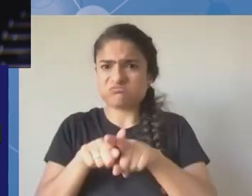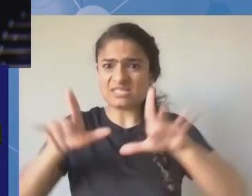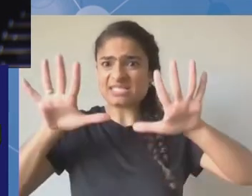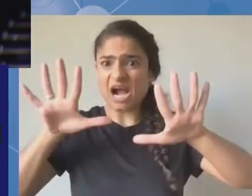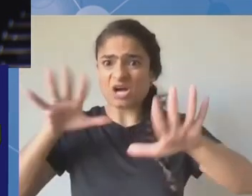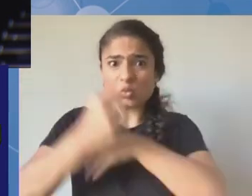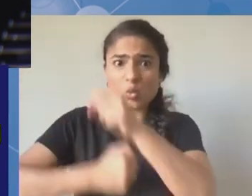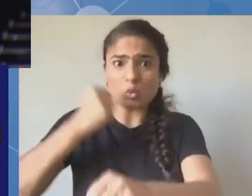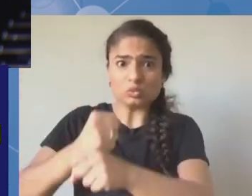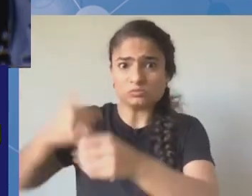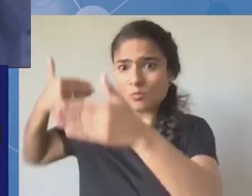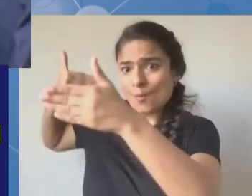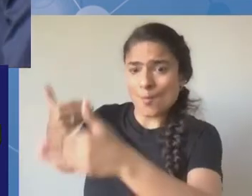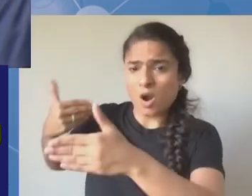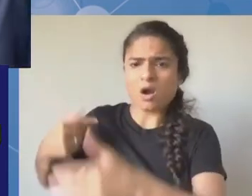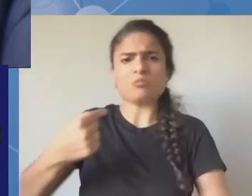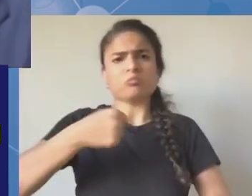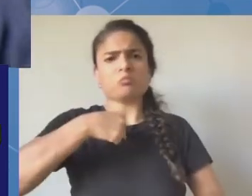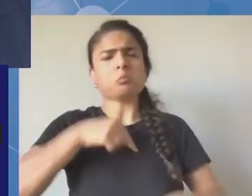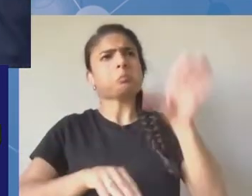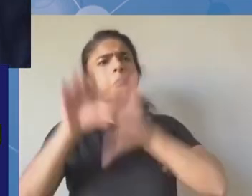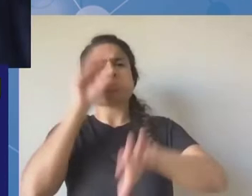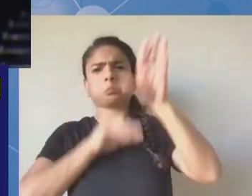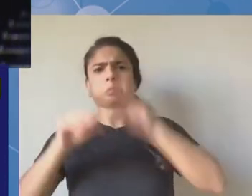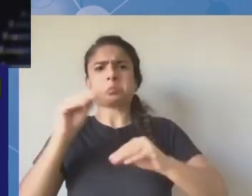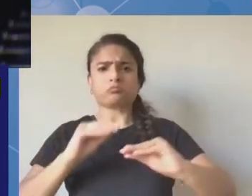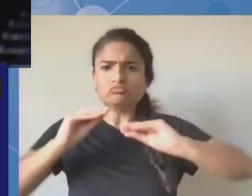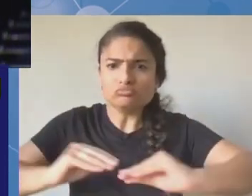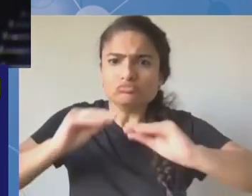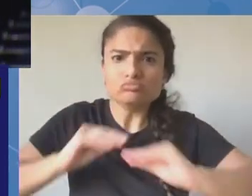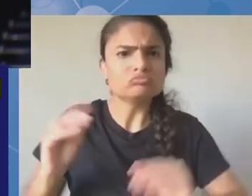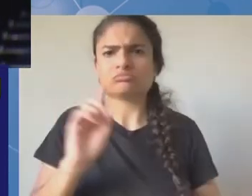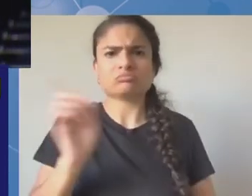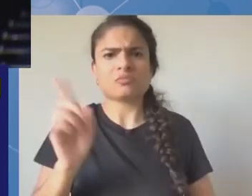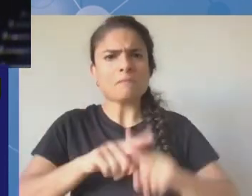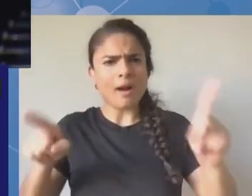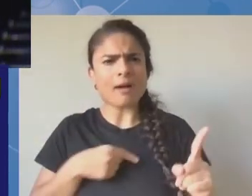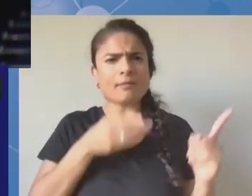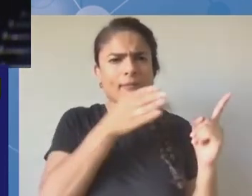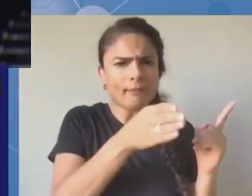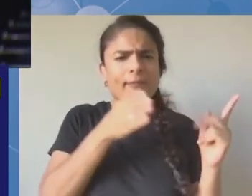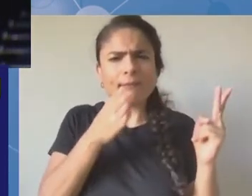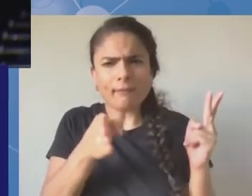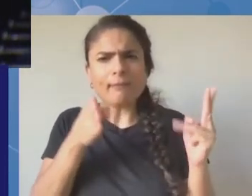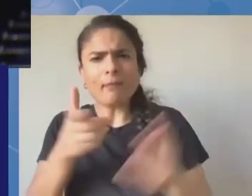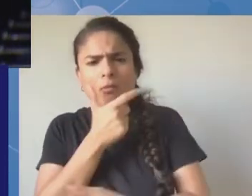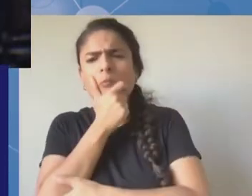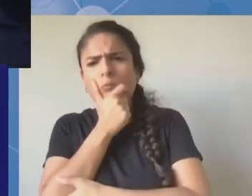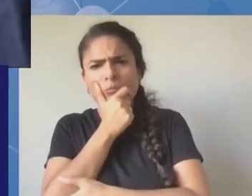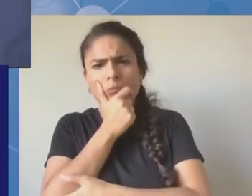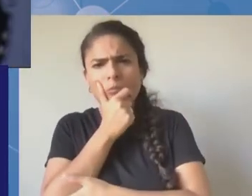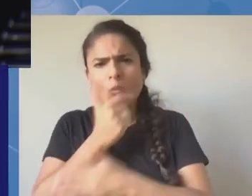and my idea was that when we want to regulate internet or technology then we need to learn something beyond the law